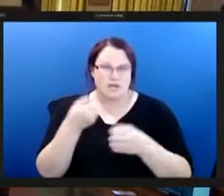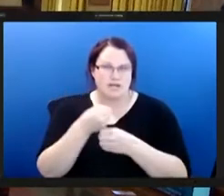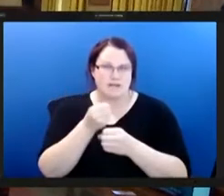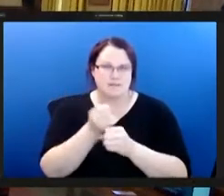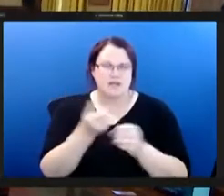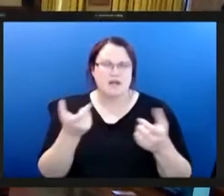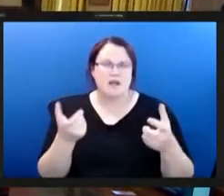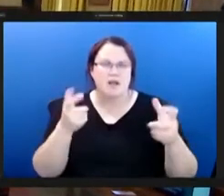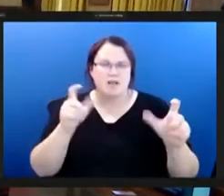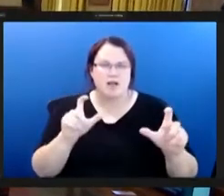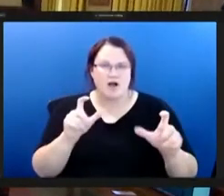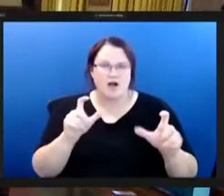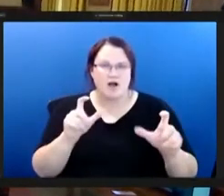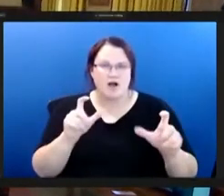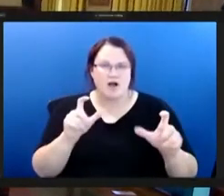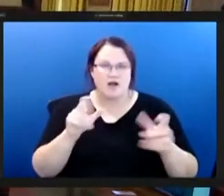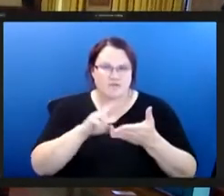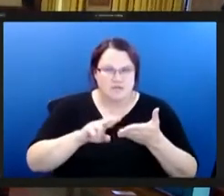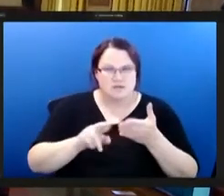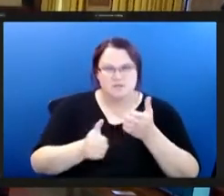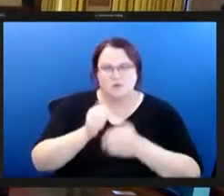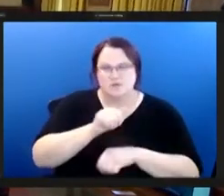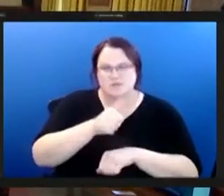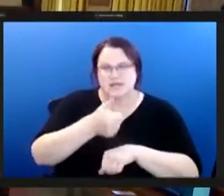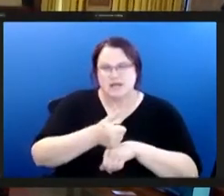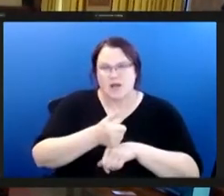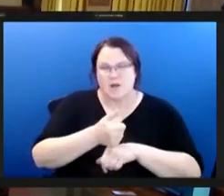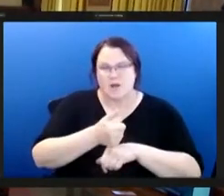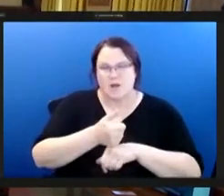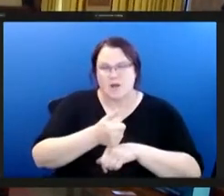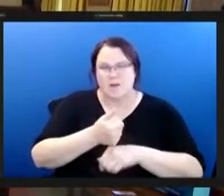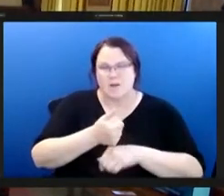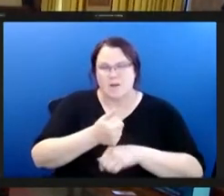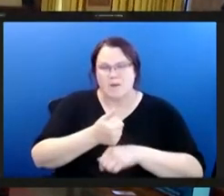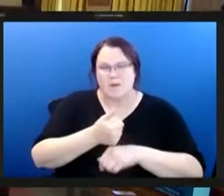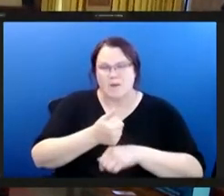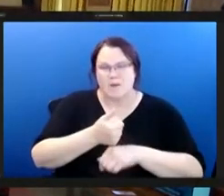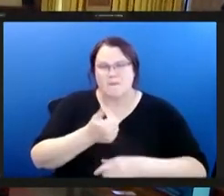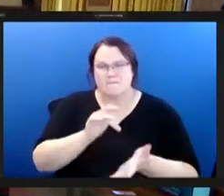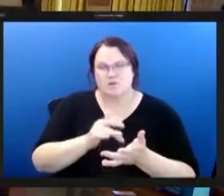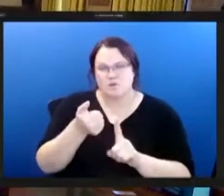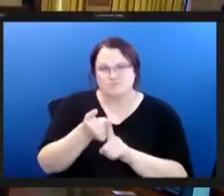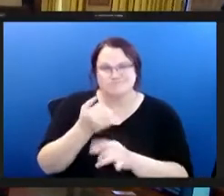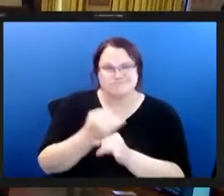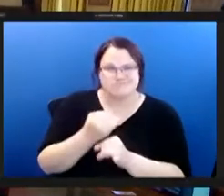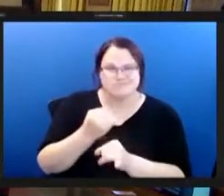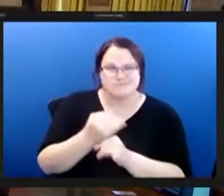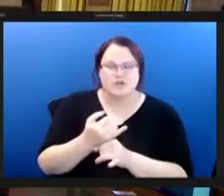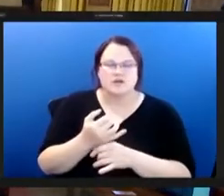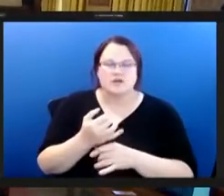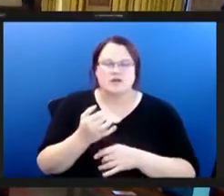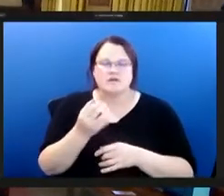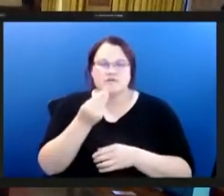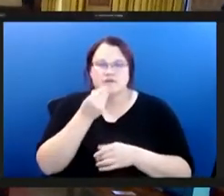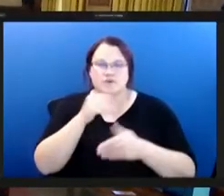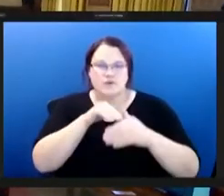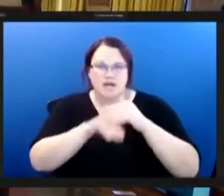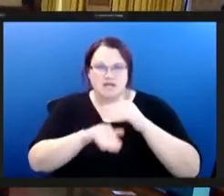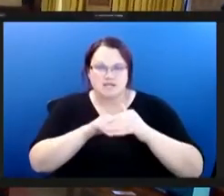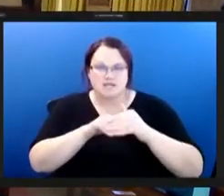enormous amount of research by our most esteemed medical institutions over many years that nutritious food access is critical to basic health